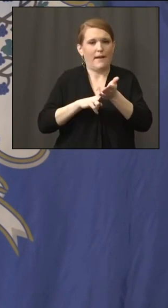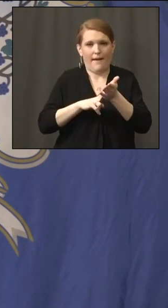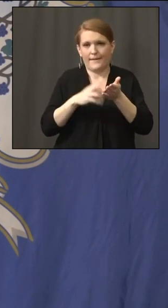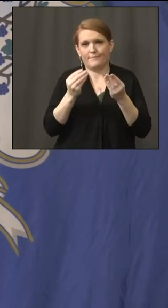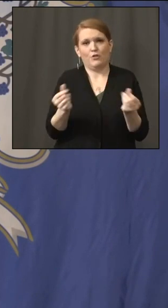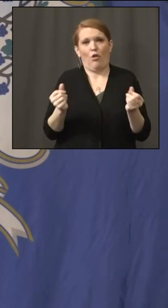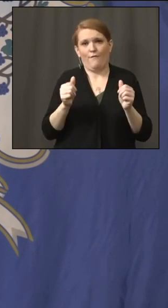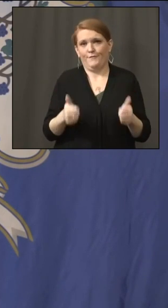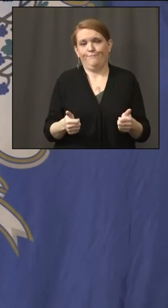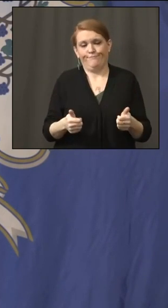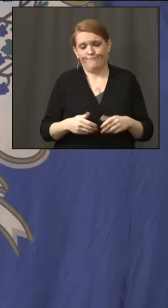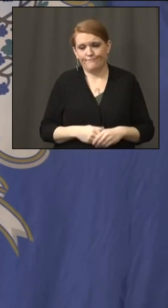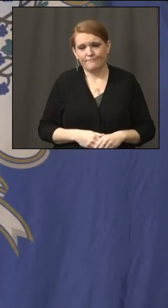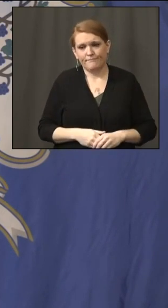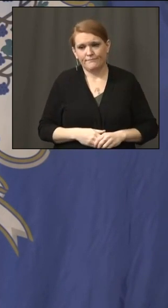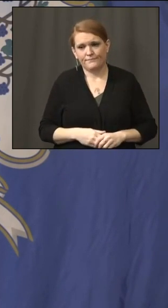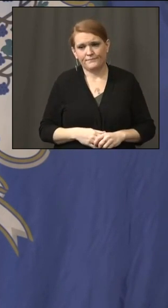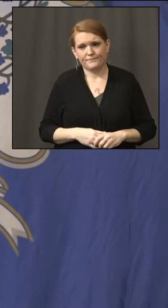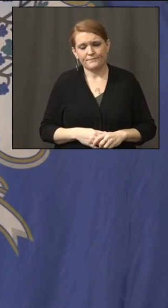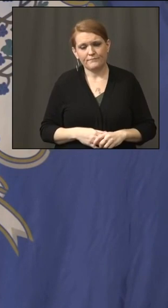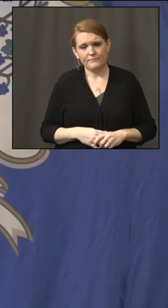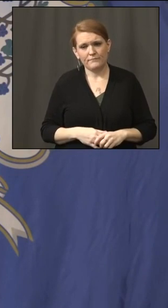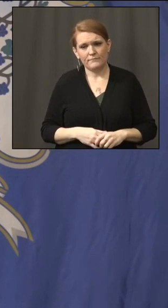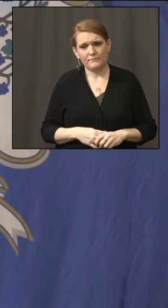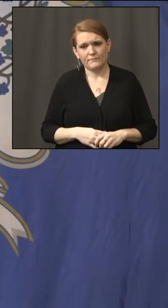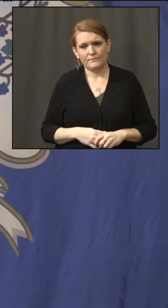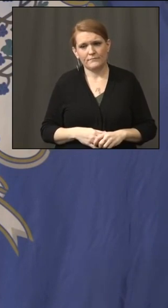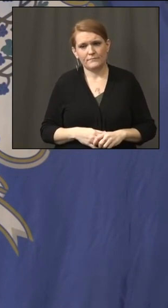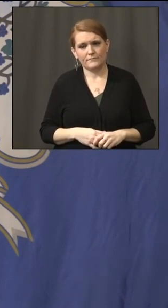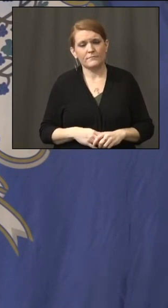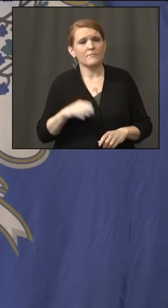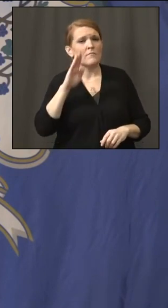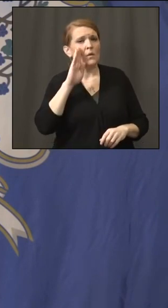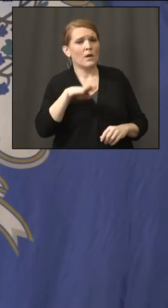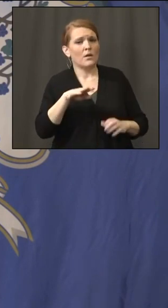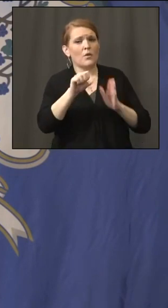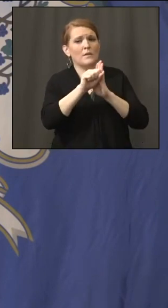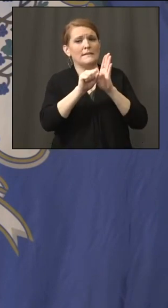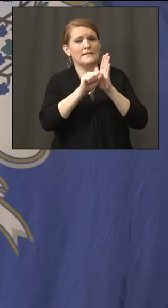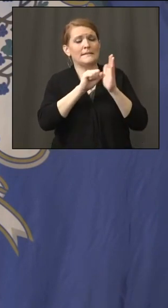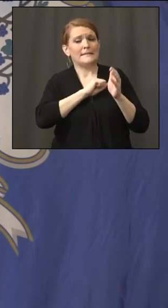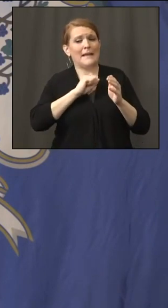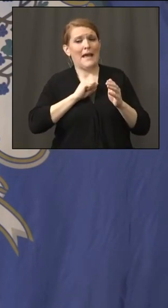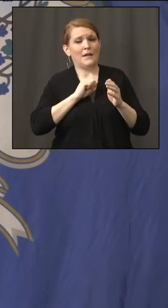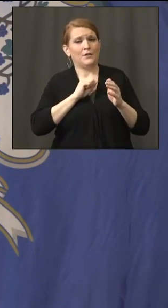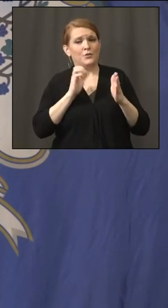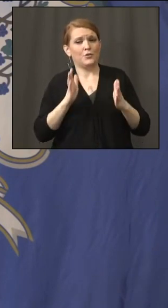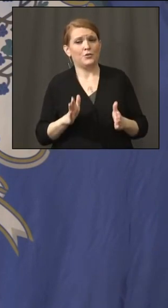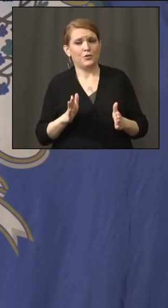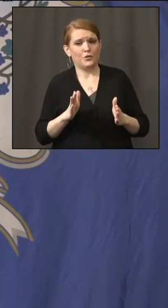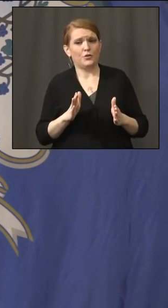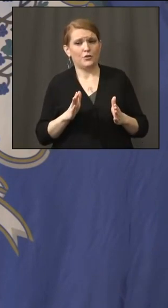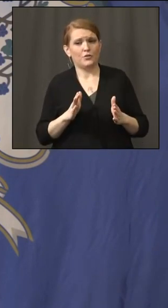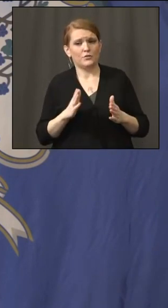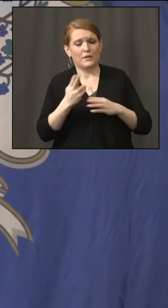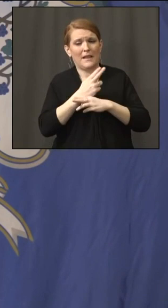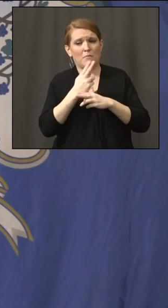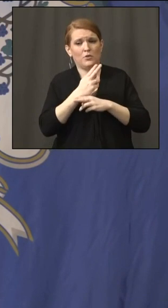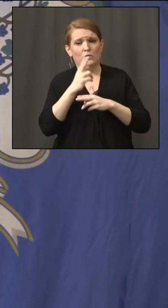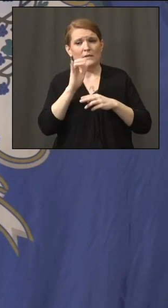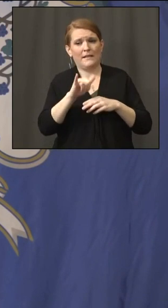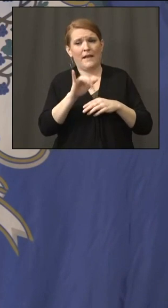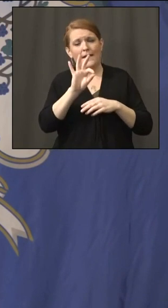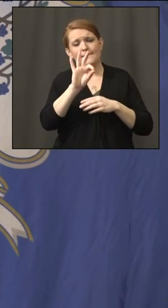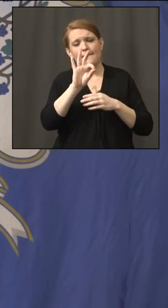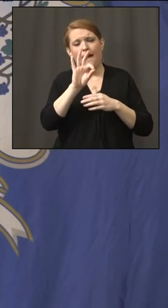The rule of thumb that the senators have been using is that Connecticut gets basically one percent. So they've been using a nine billion